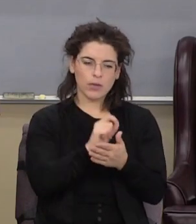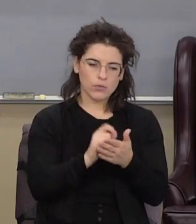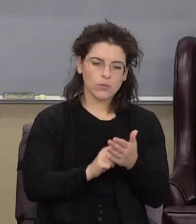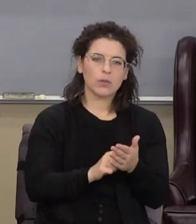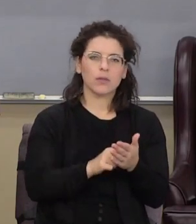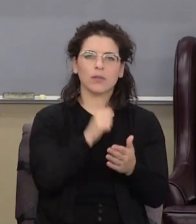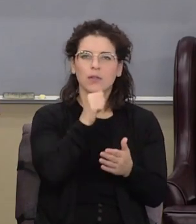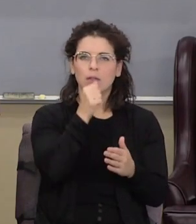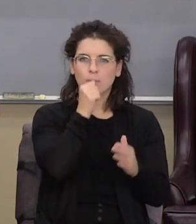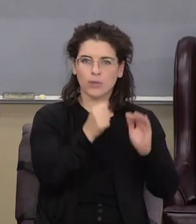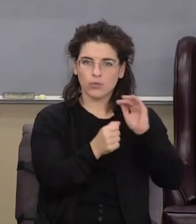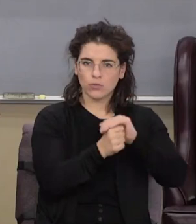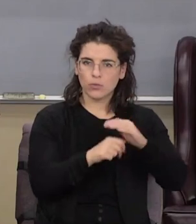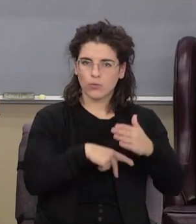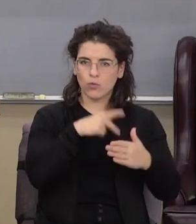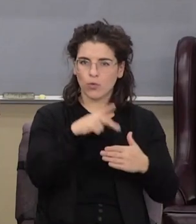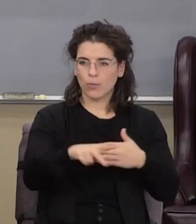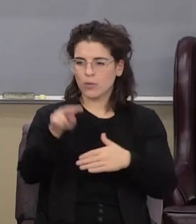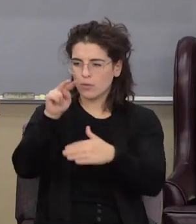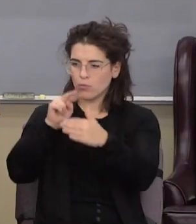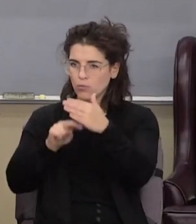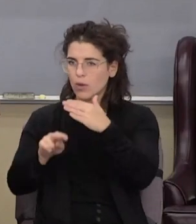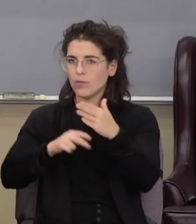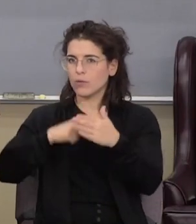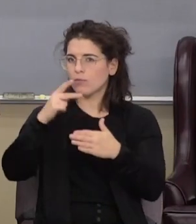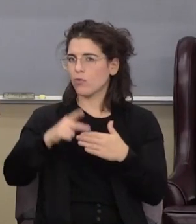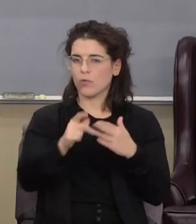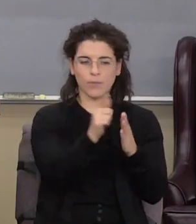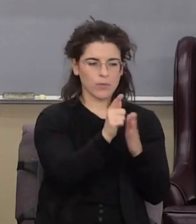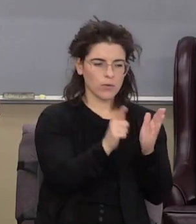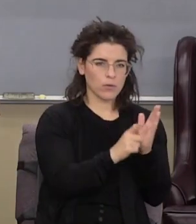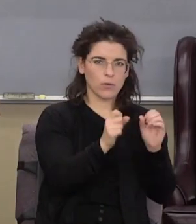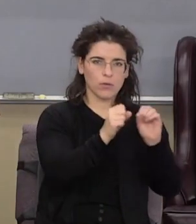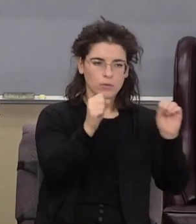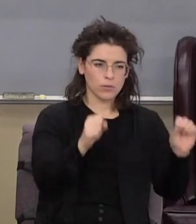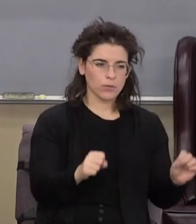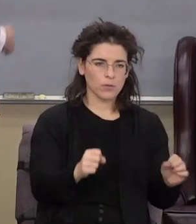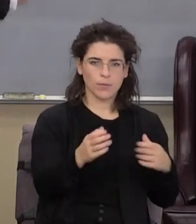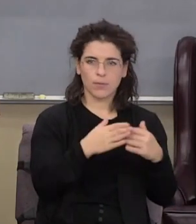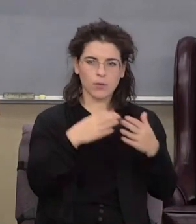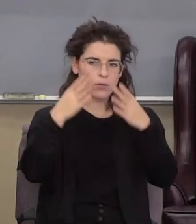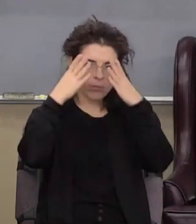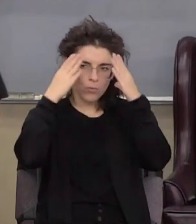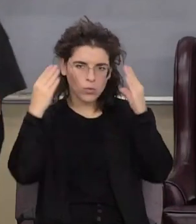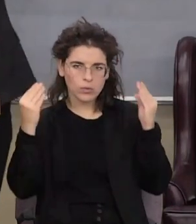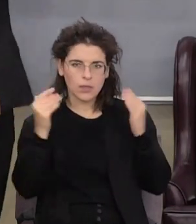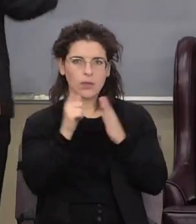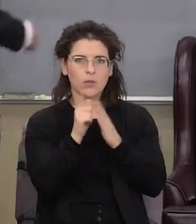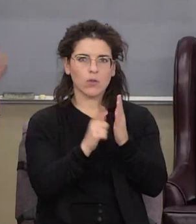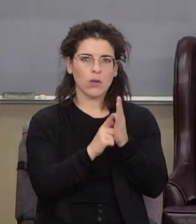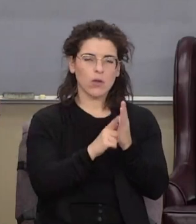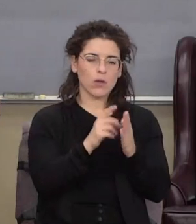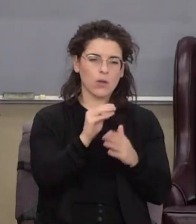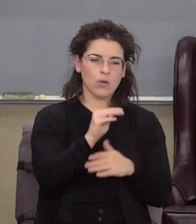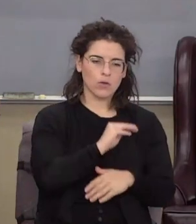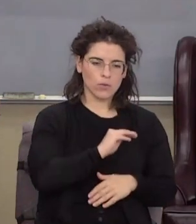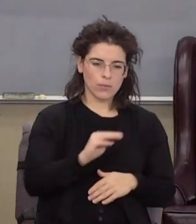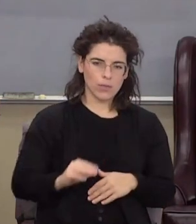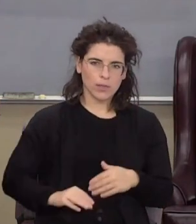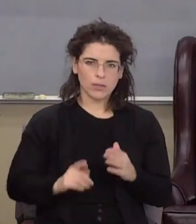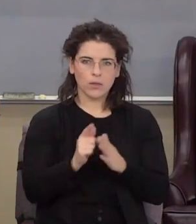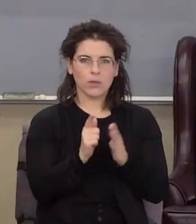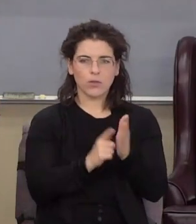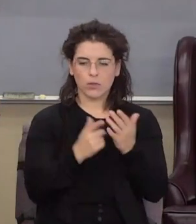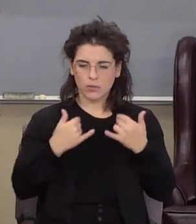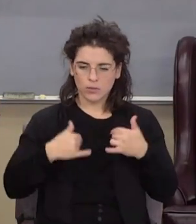program. And the law system, whether it's the Mosaic law or the Messianic law, it's still going